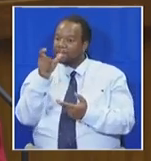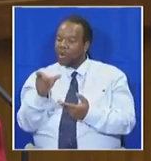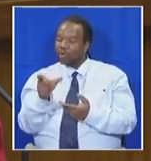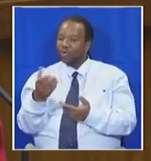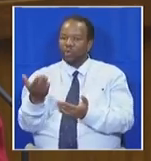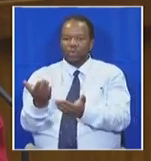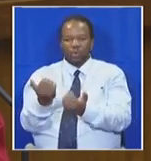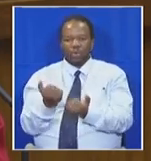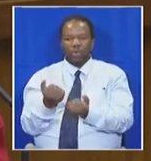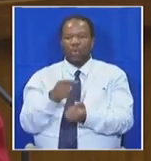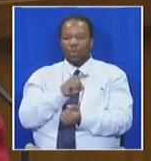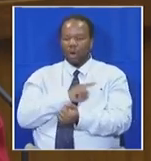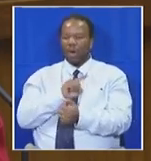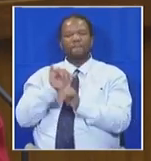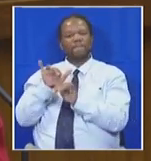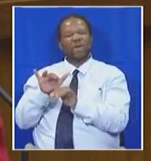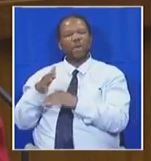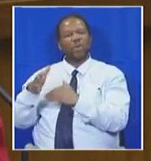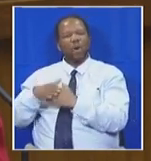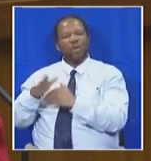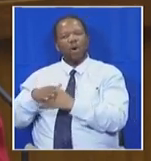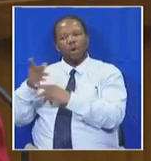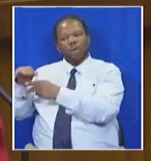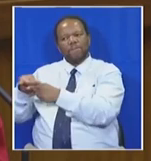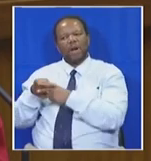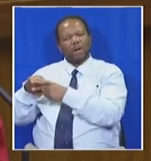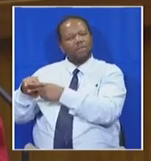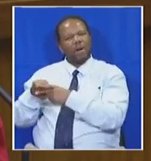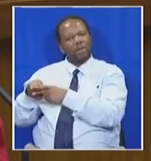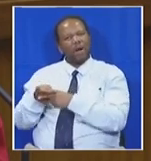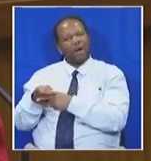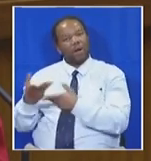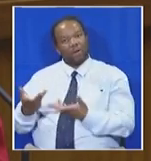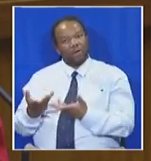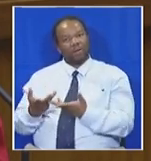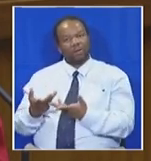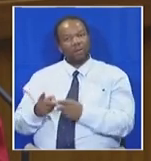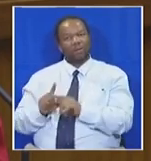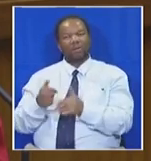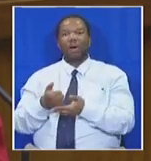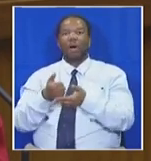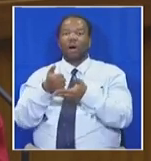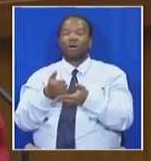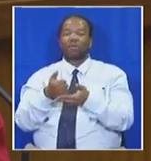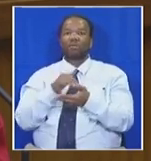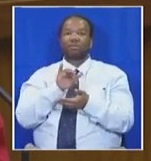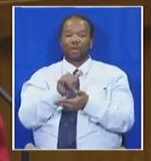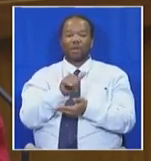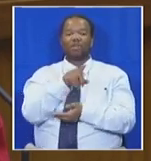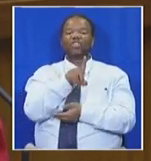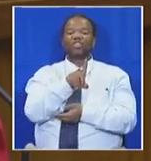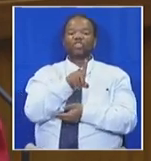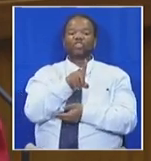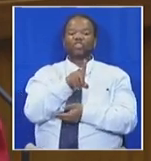indebtedness. We therefore support the proposal by the PC on trade and industry and